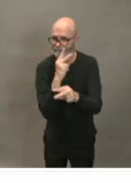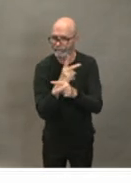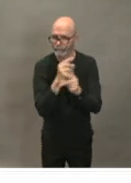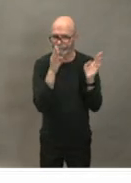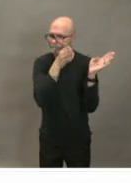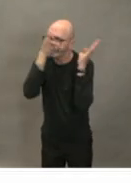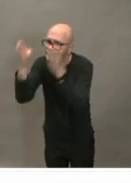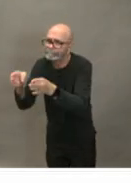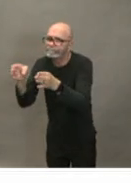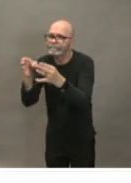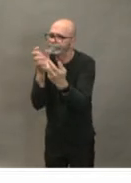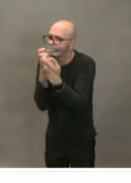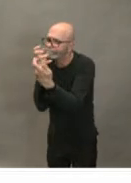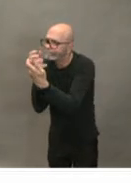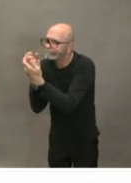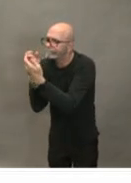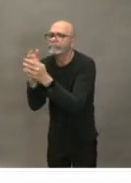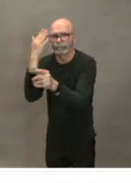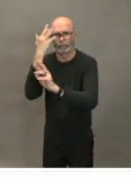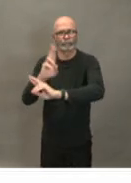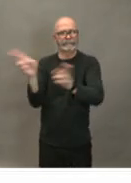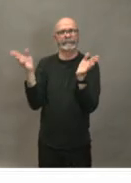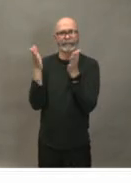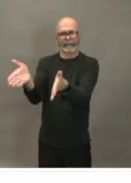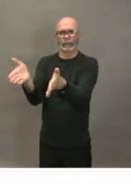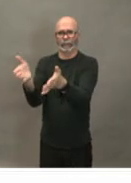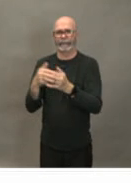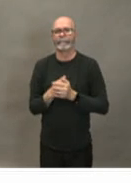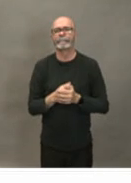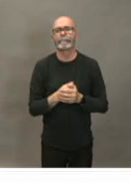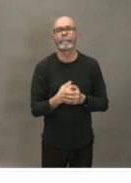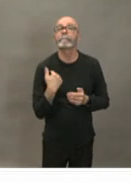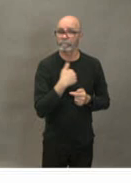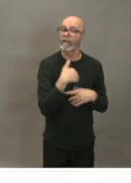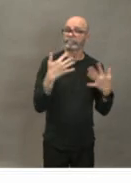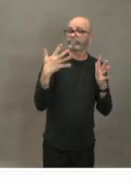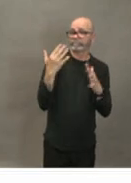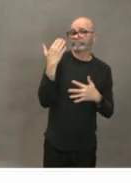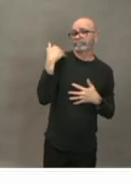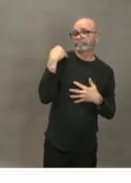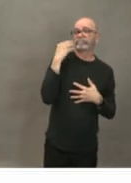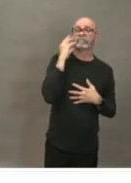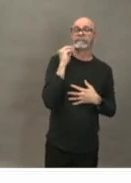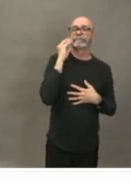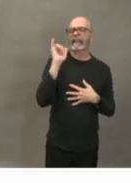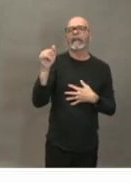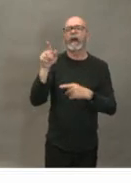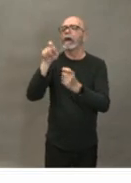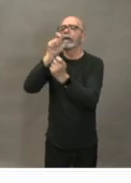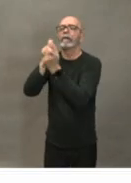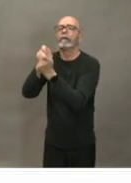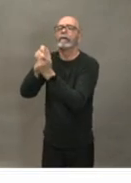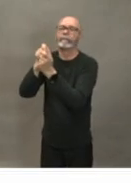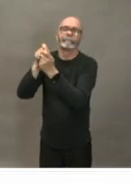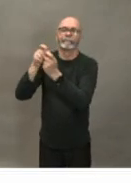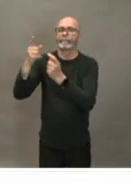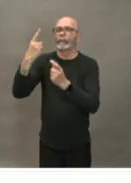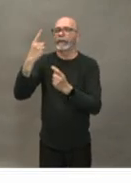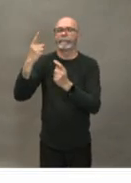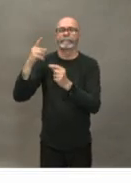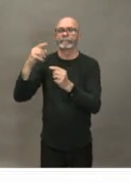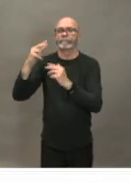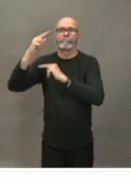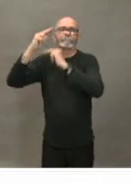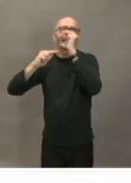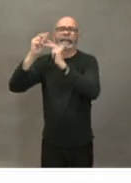that and and we have at times been faced with that before you know if we have an area of our building that becomes unusual due to construction or